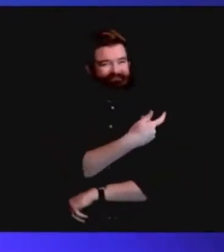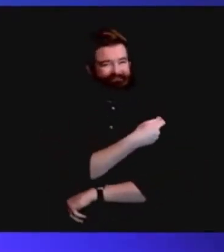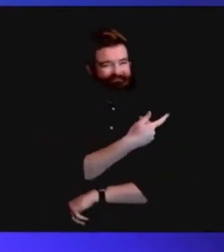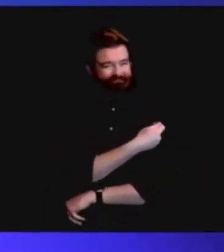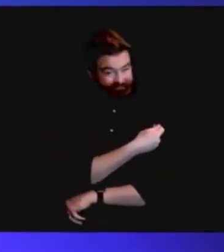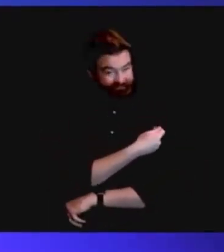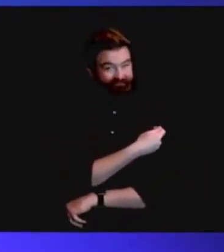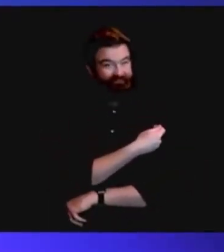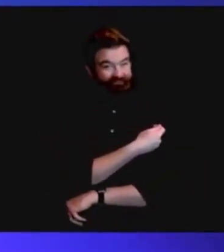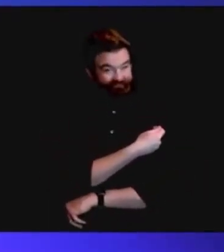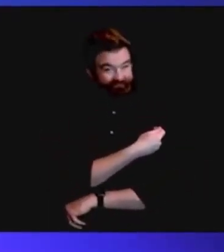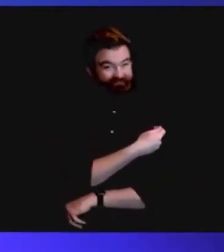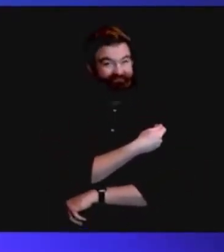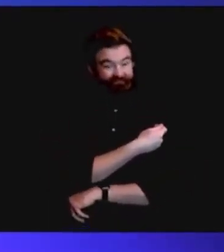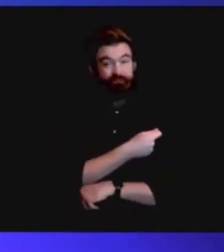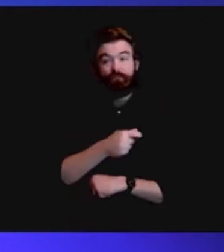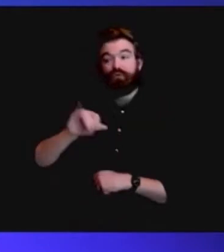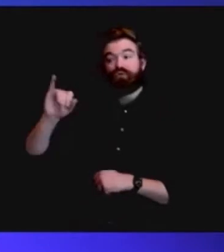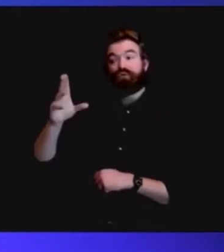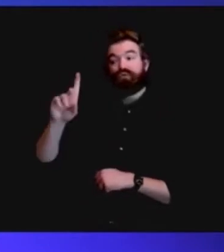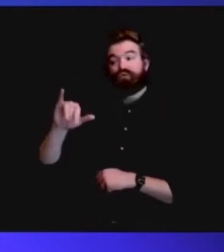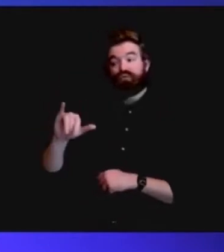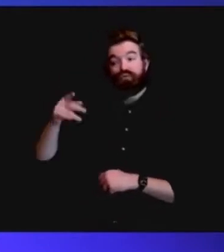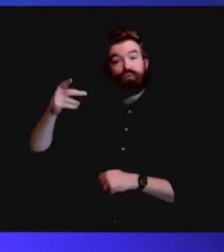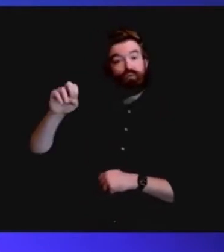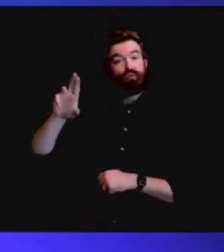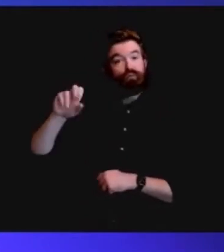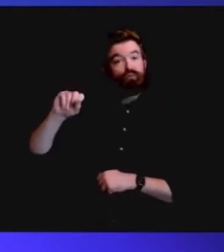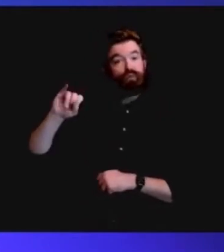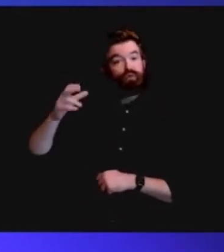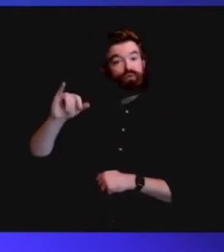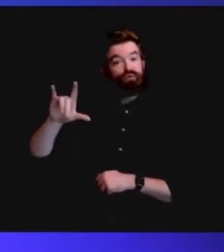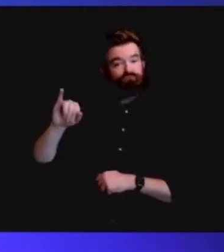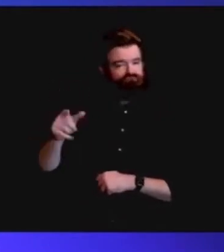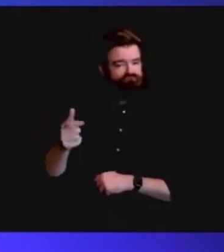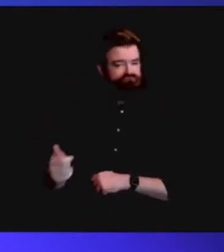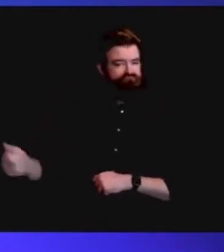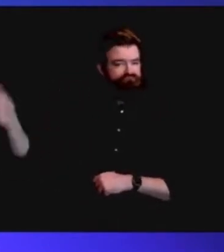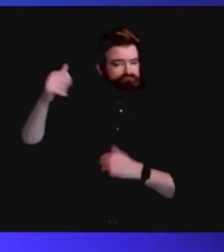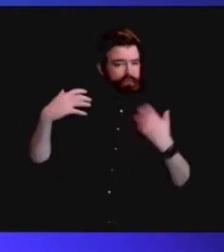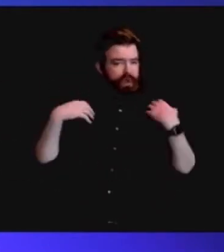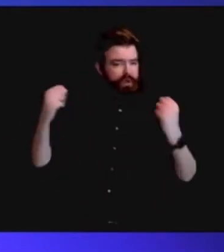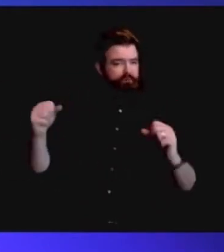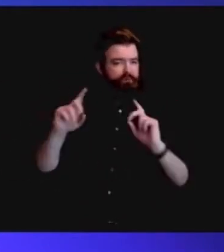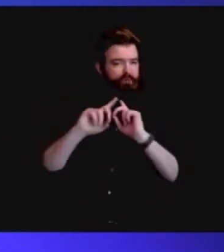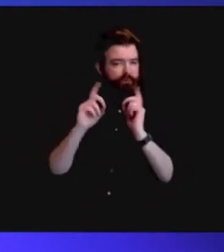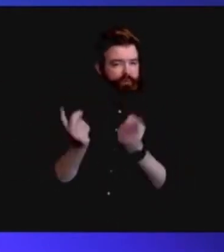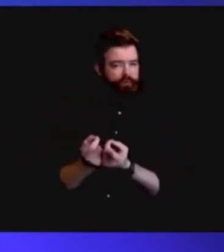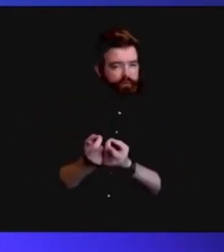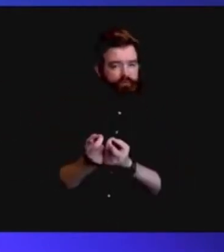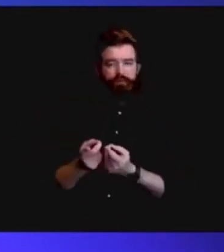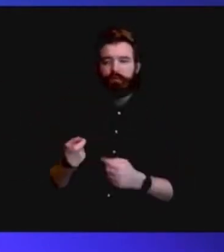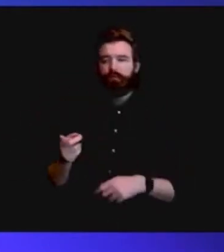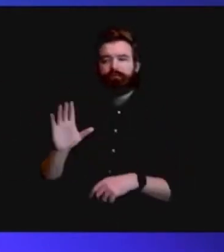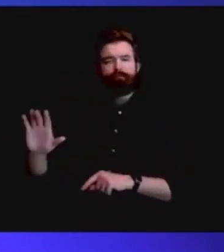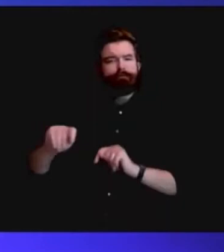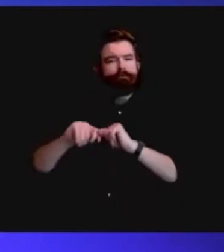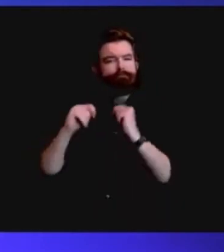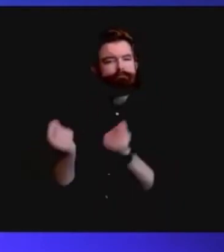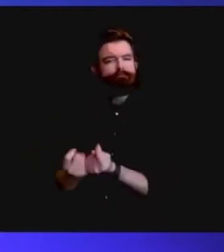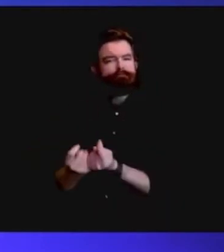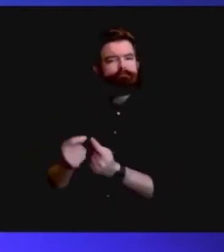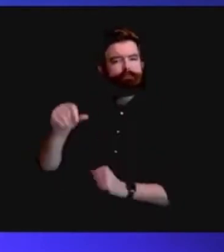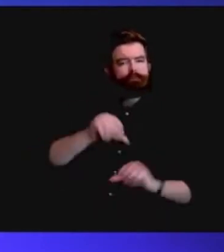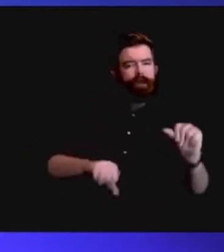Through the tremendous work of Health Commissioner Judy Persichelli and her team of medical and scientific experts, and despite many